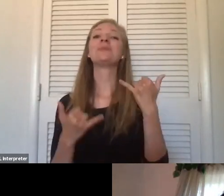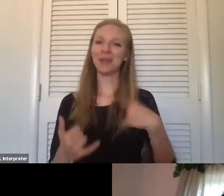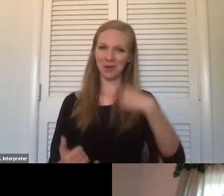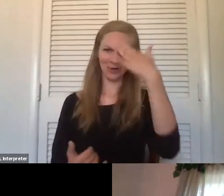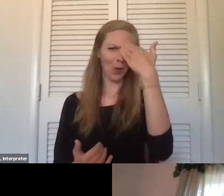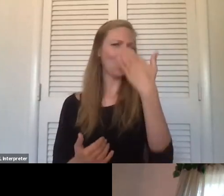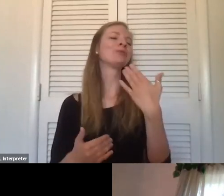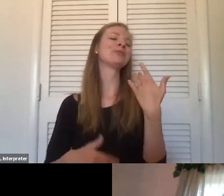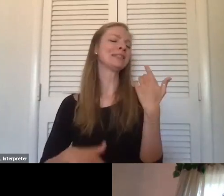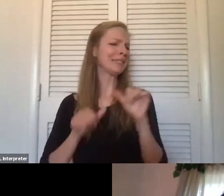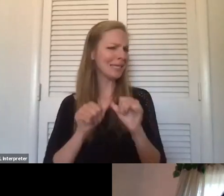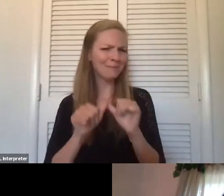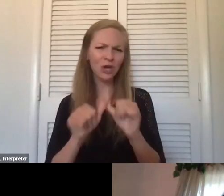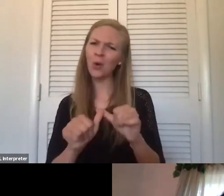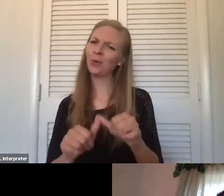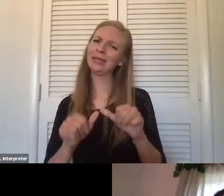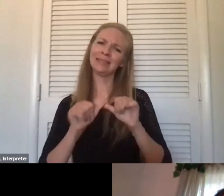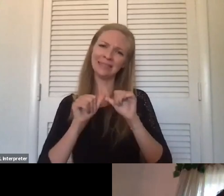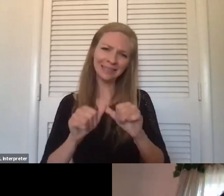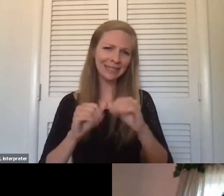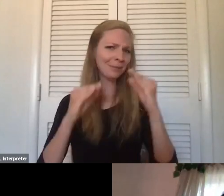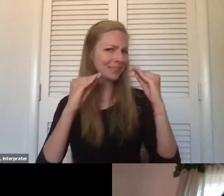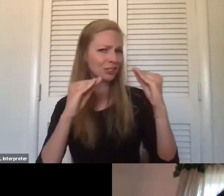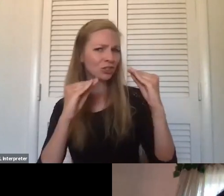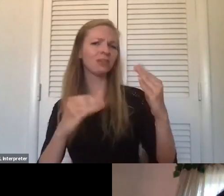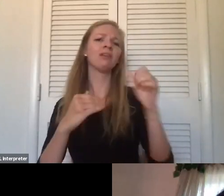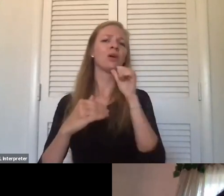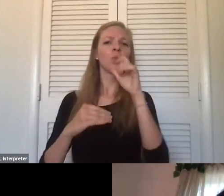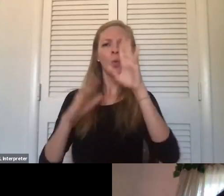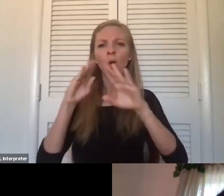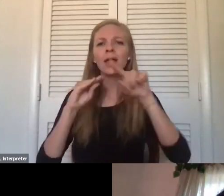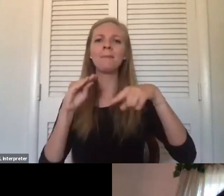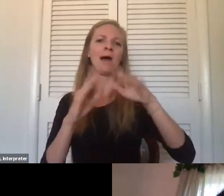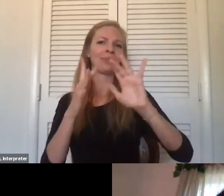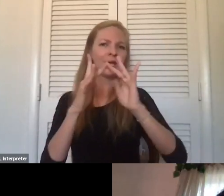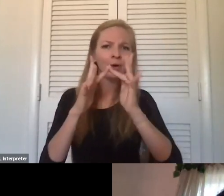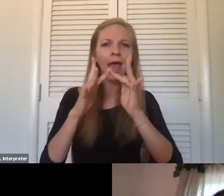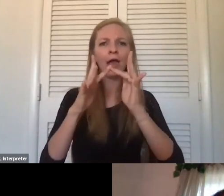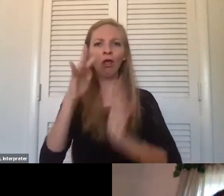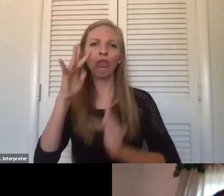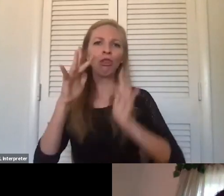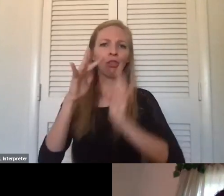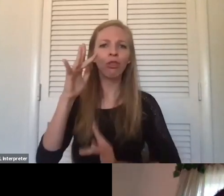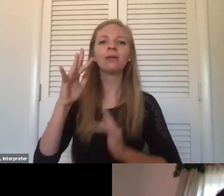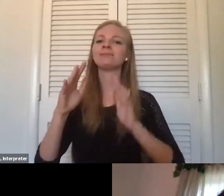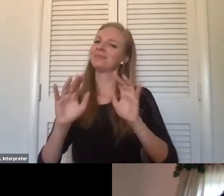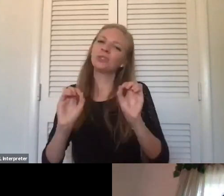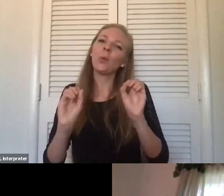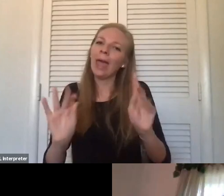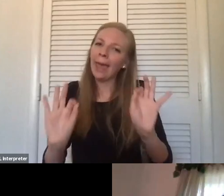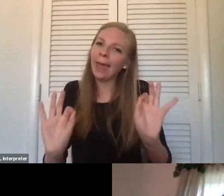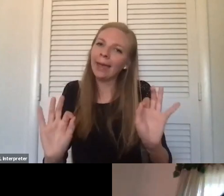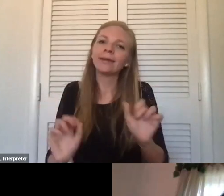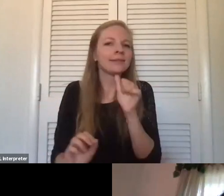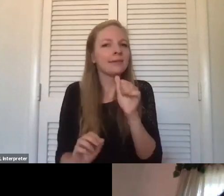going. Just keep teaching. Don't worry about the internet. Just keep going. Be flexible. It's okay. It's not the end of the